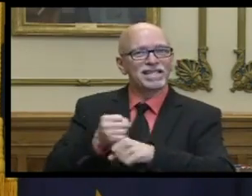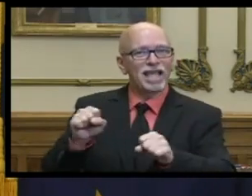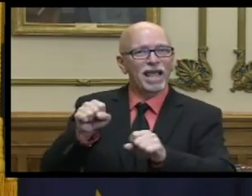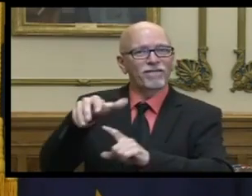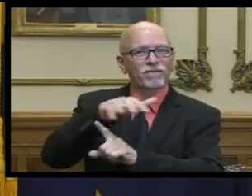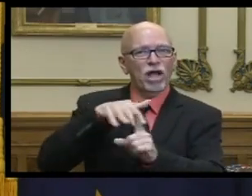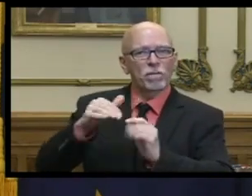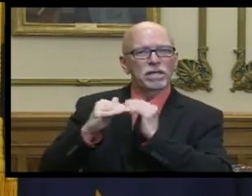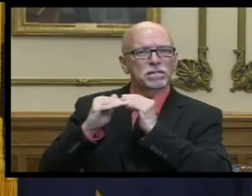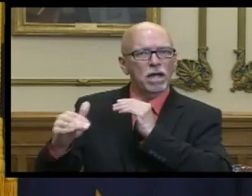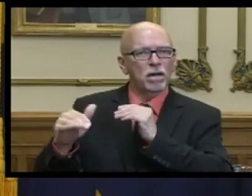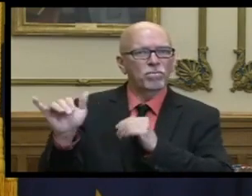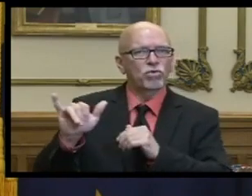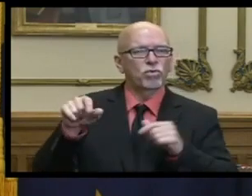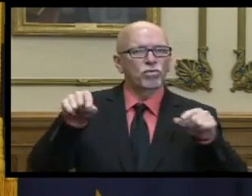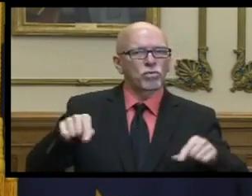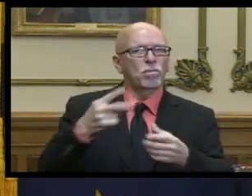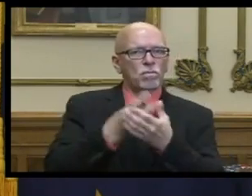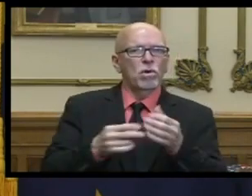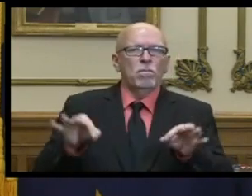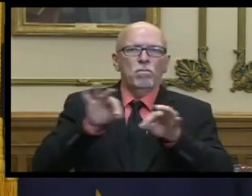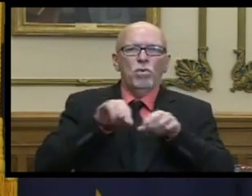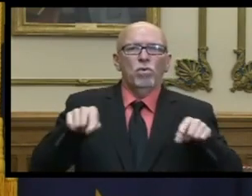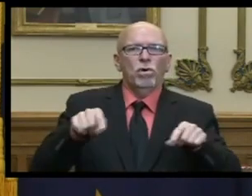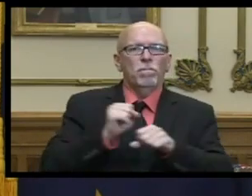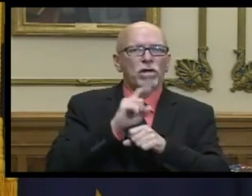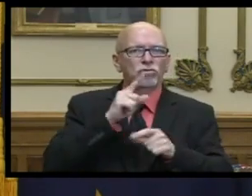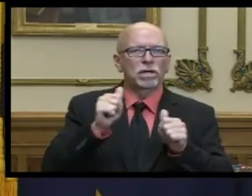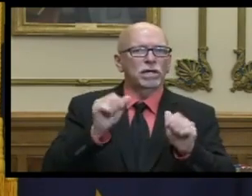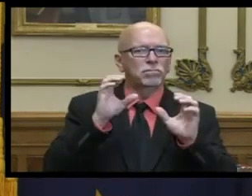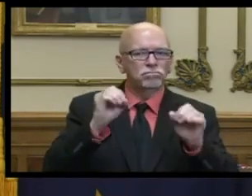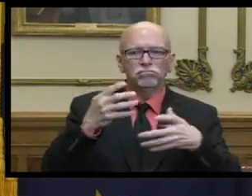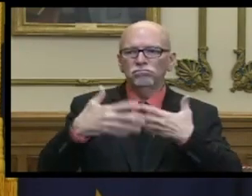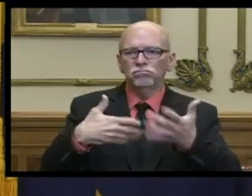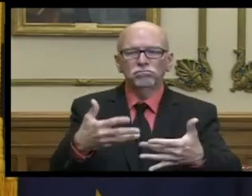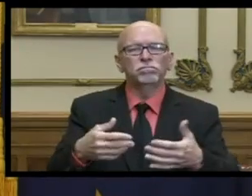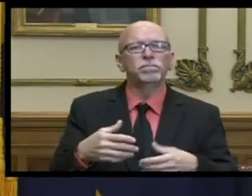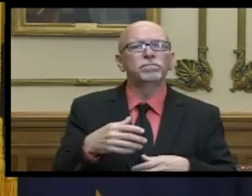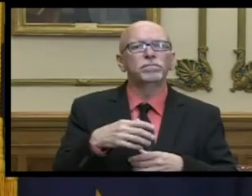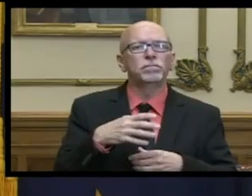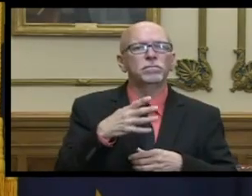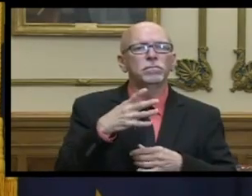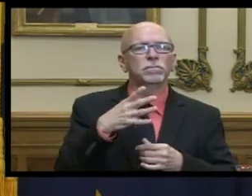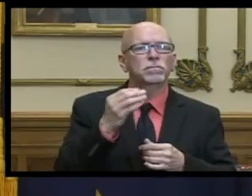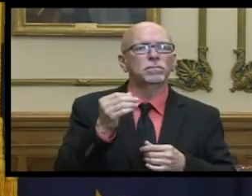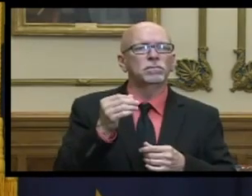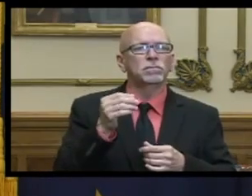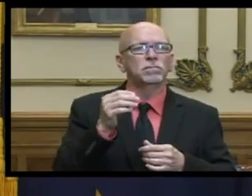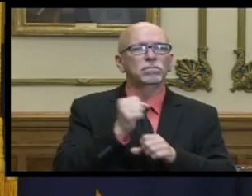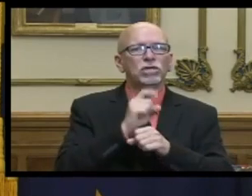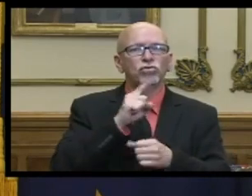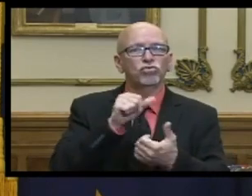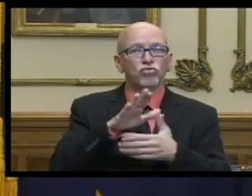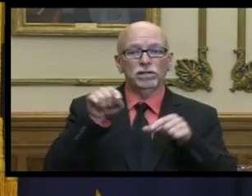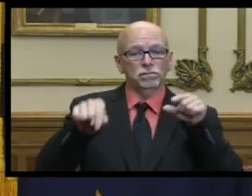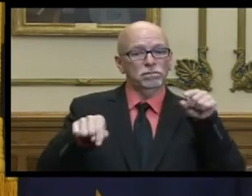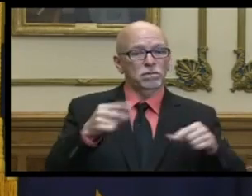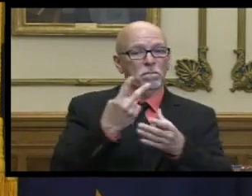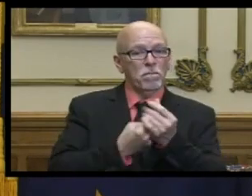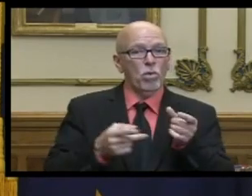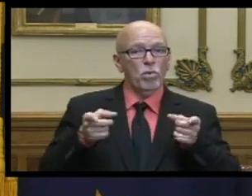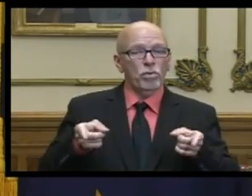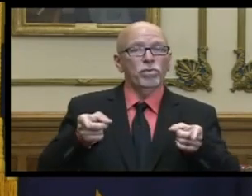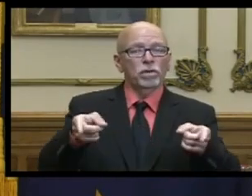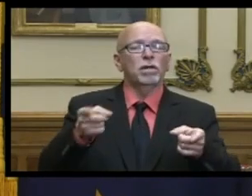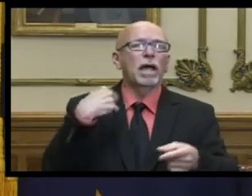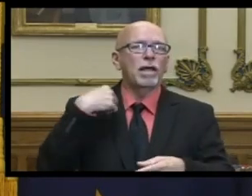environment of which to be um instructed and and i and uh addressing those two main themes